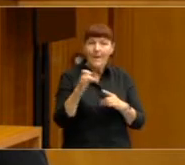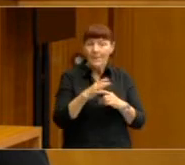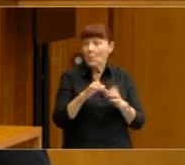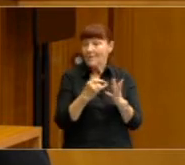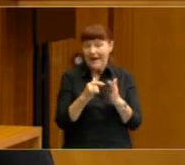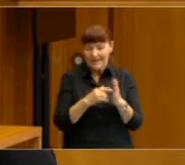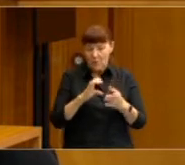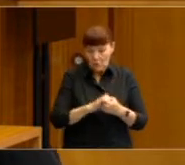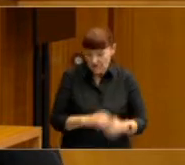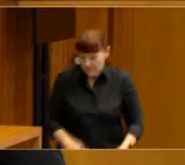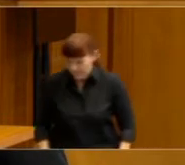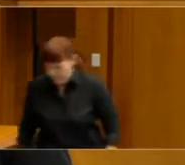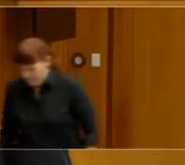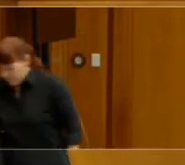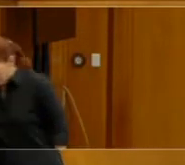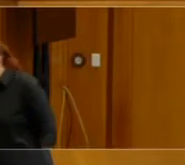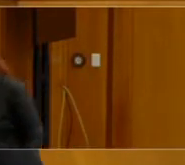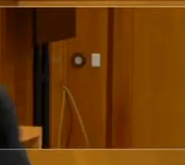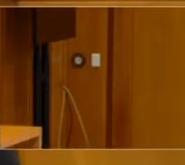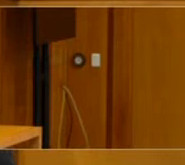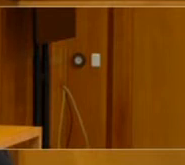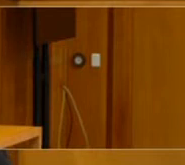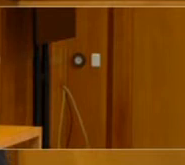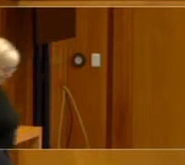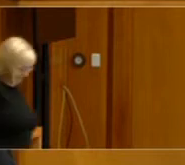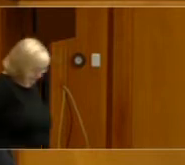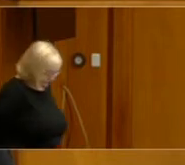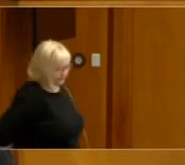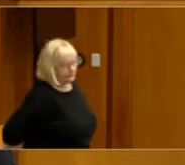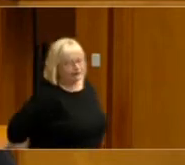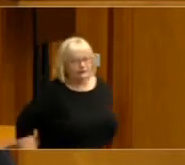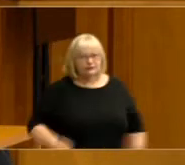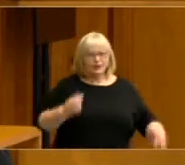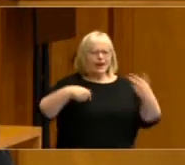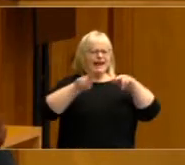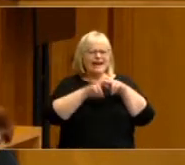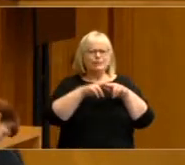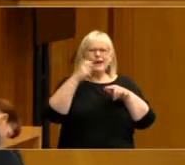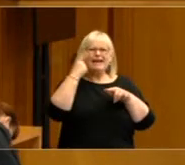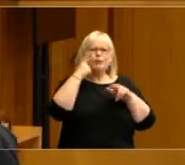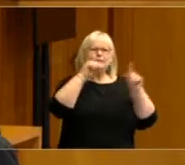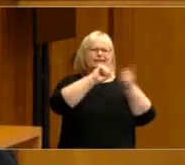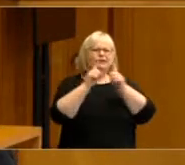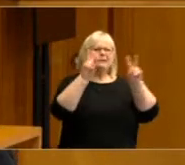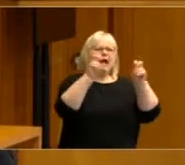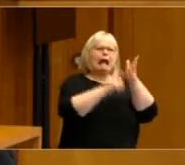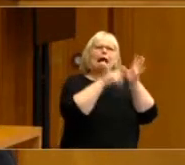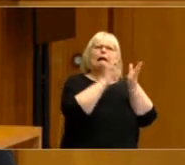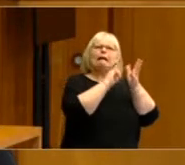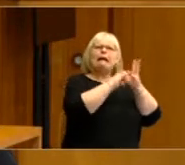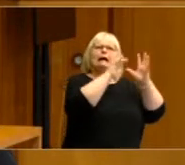Just one way of looking at class is how voters identify themselves.